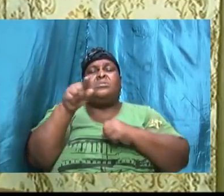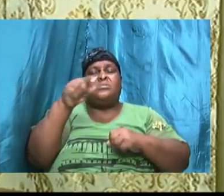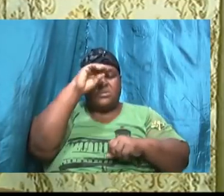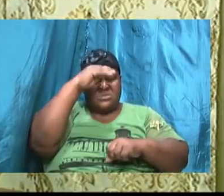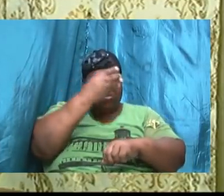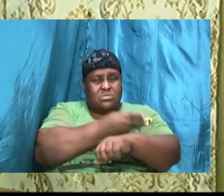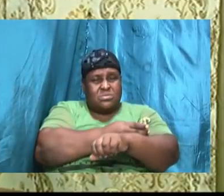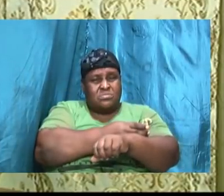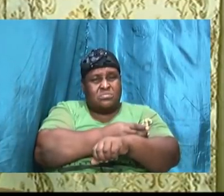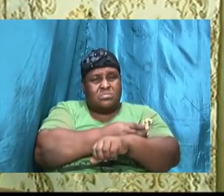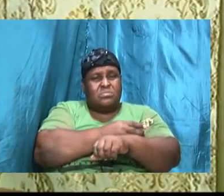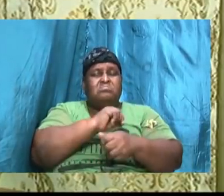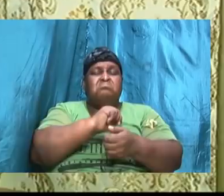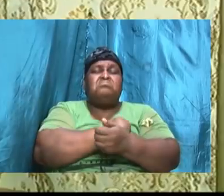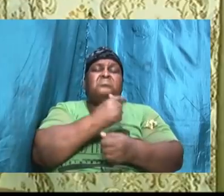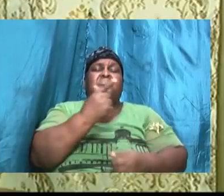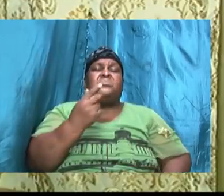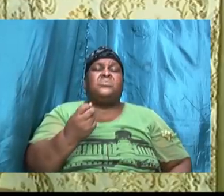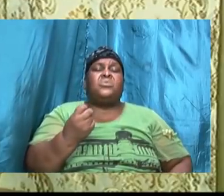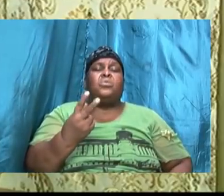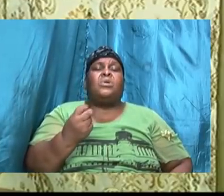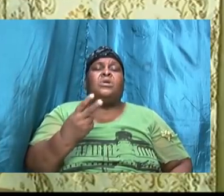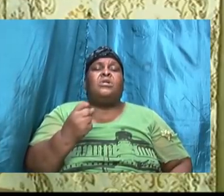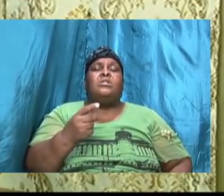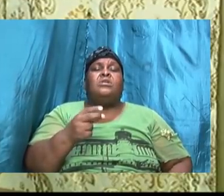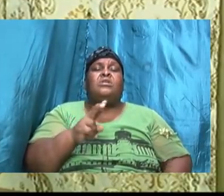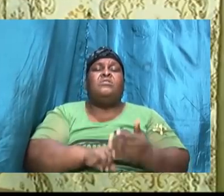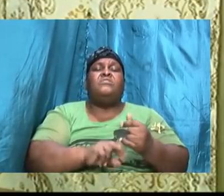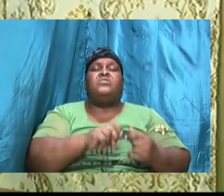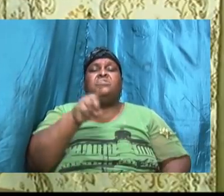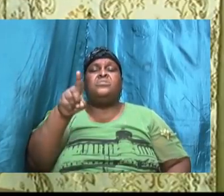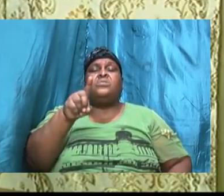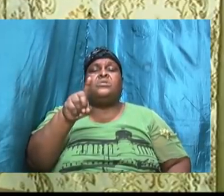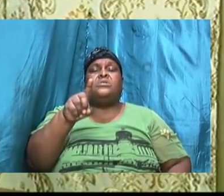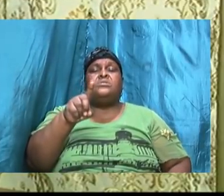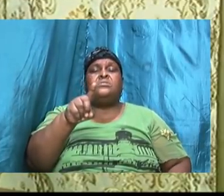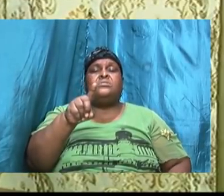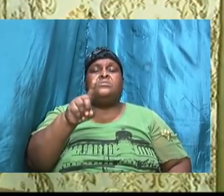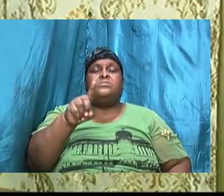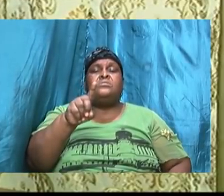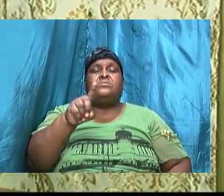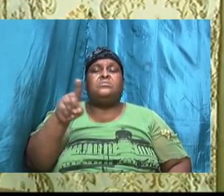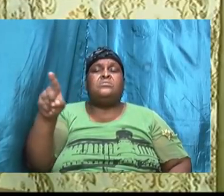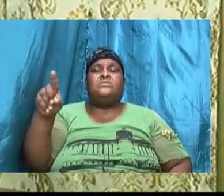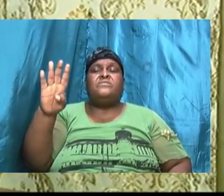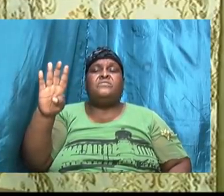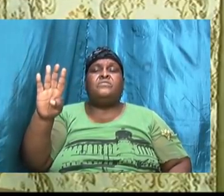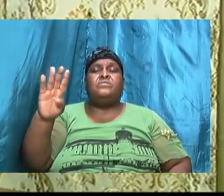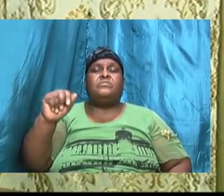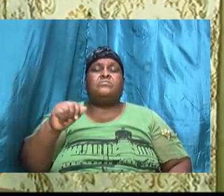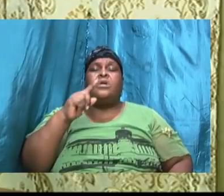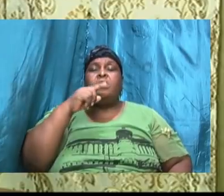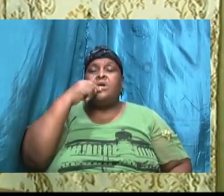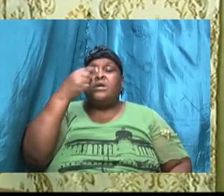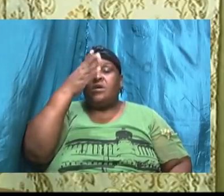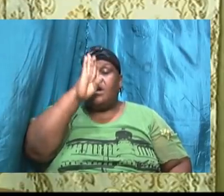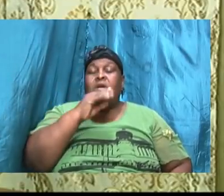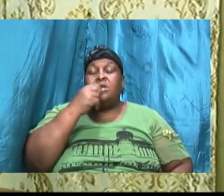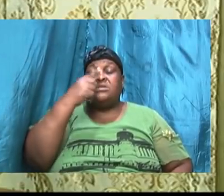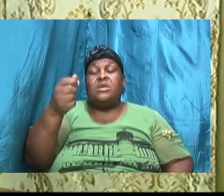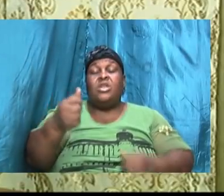through to verse 4 very familiar passage of scripture God tells Abraham